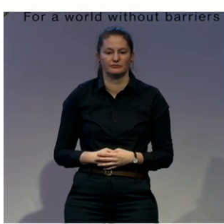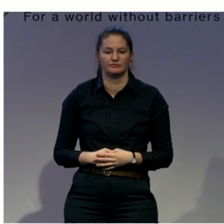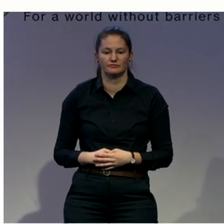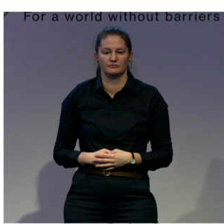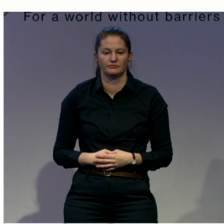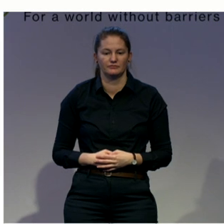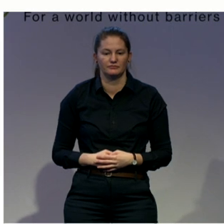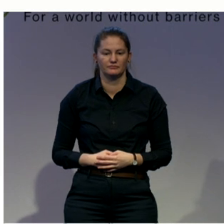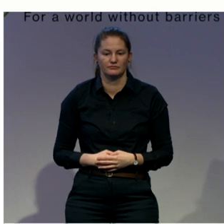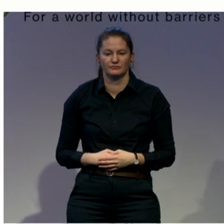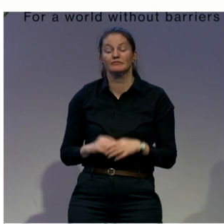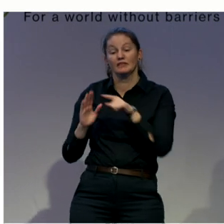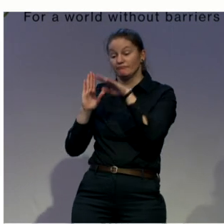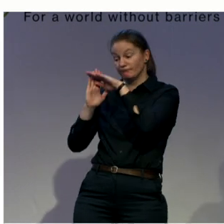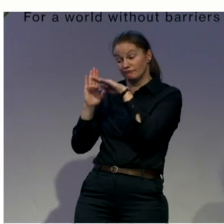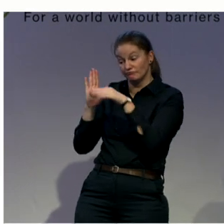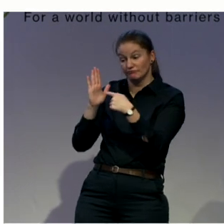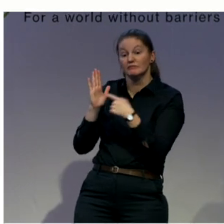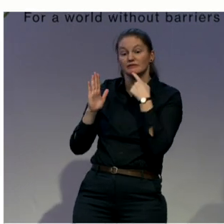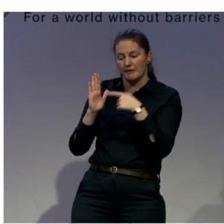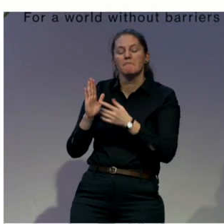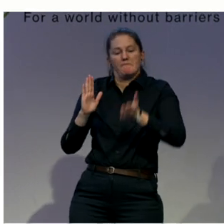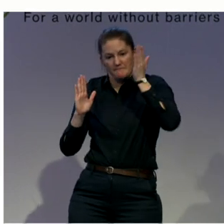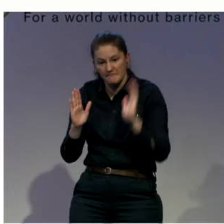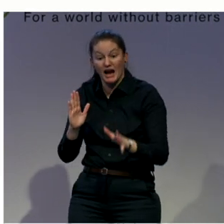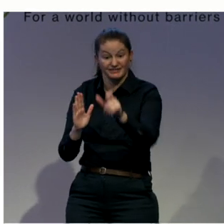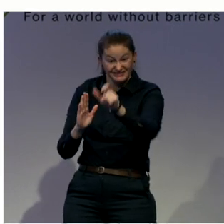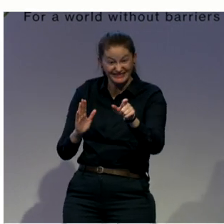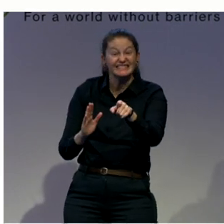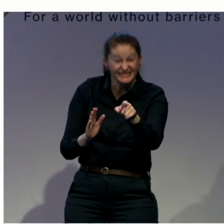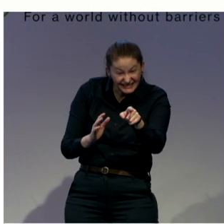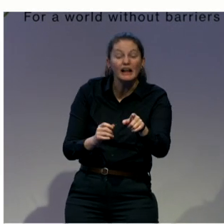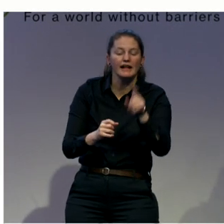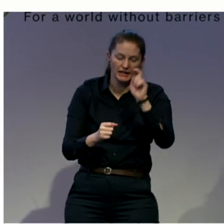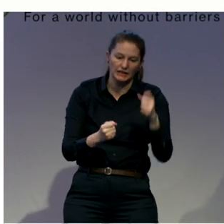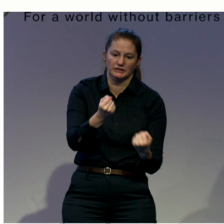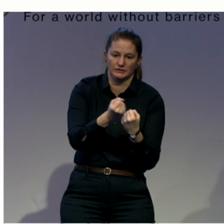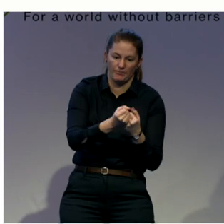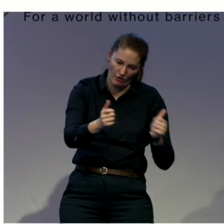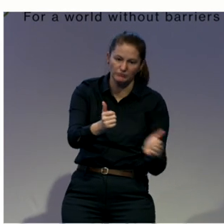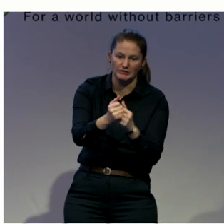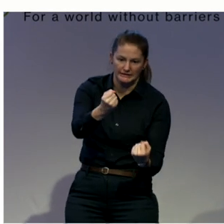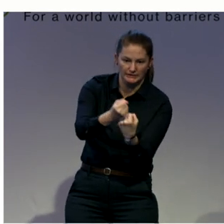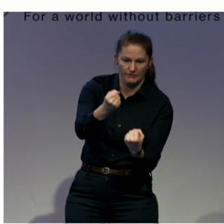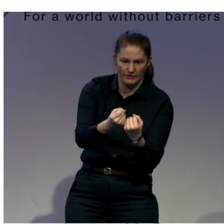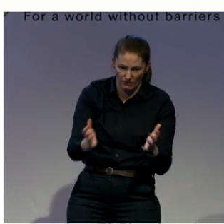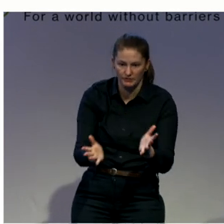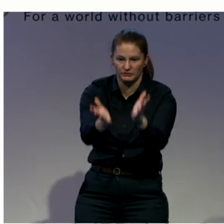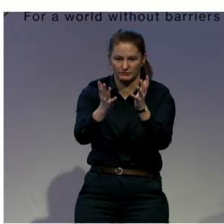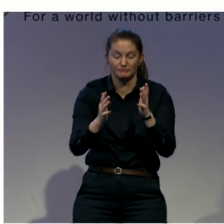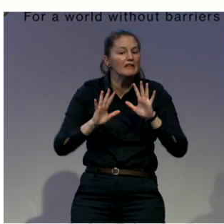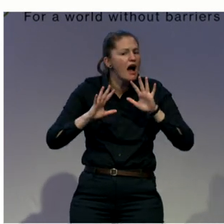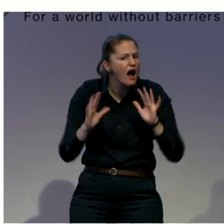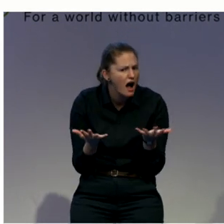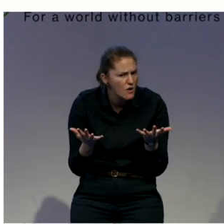So, what we did was that we established this obligation to implement